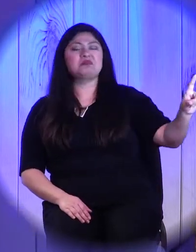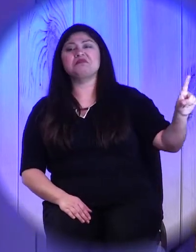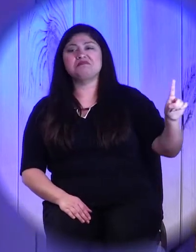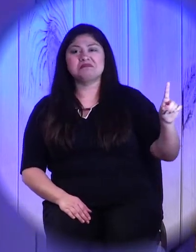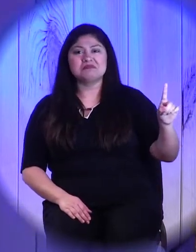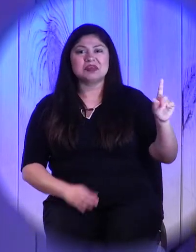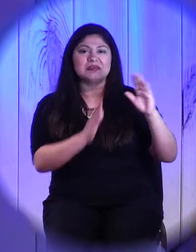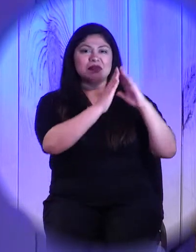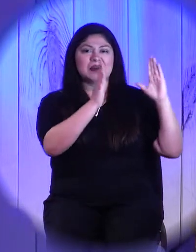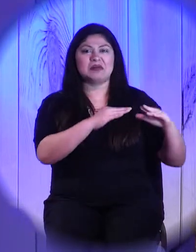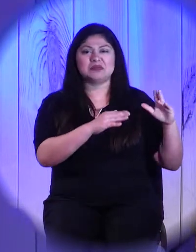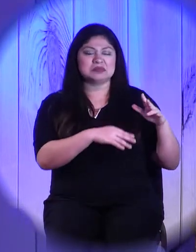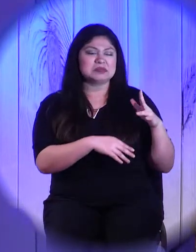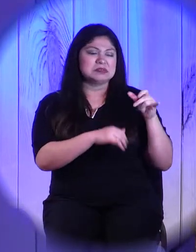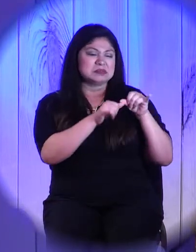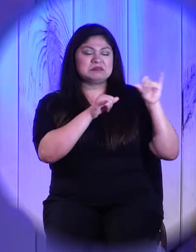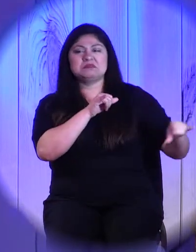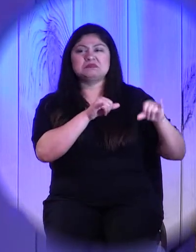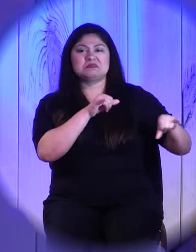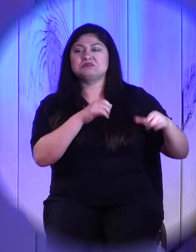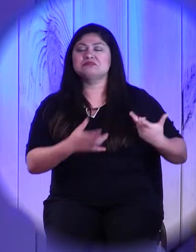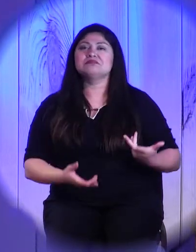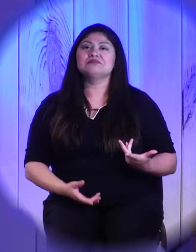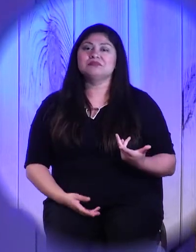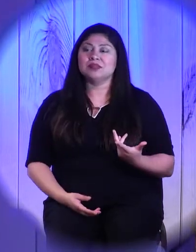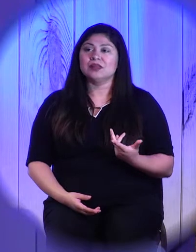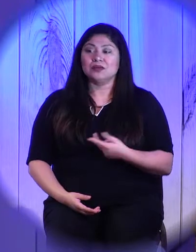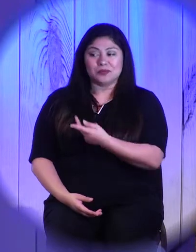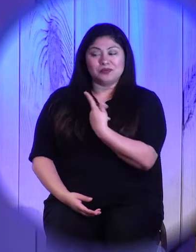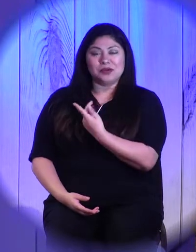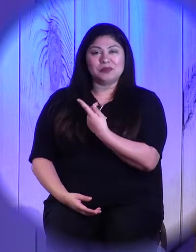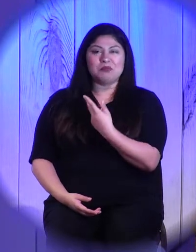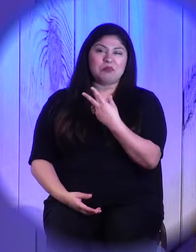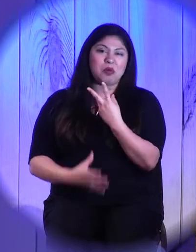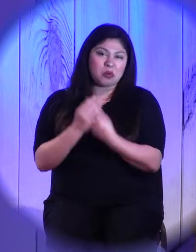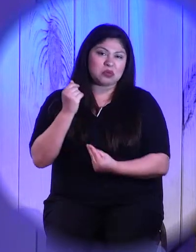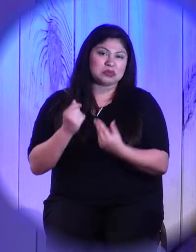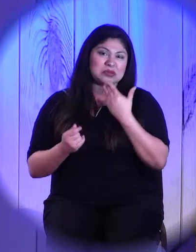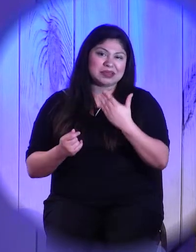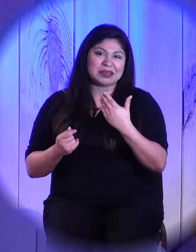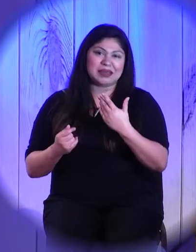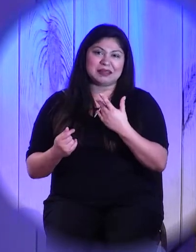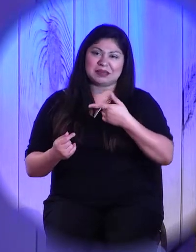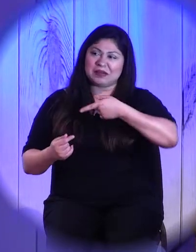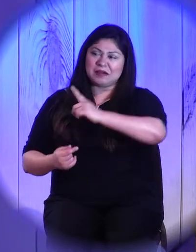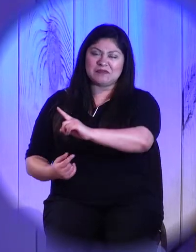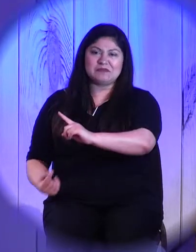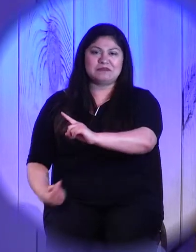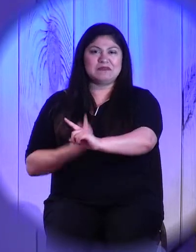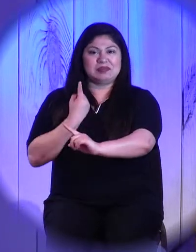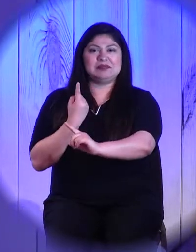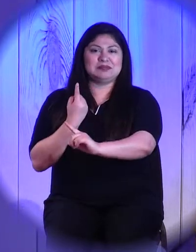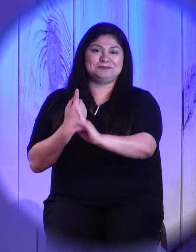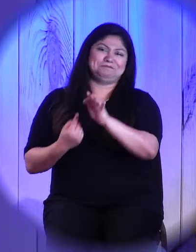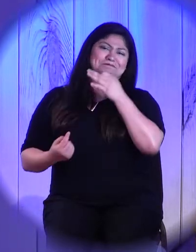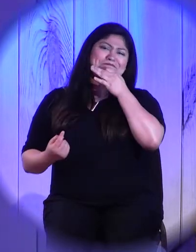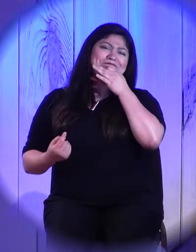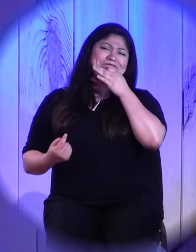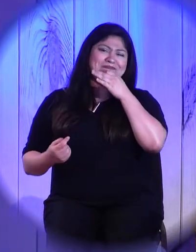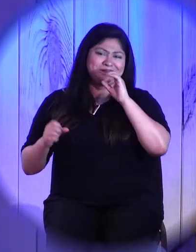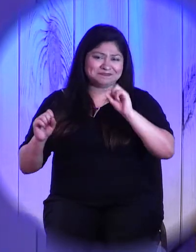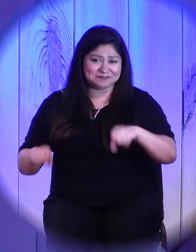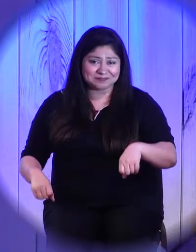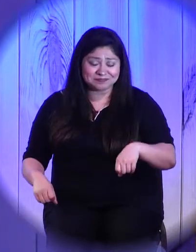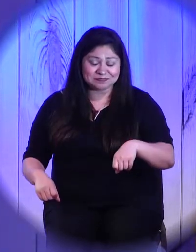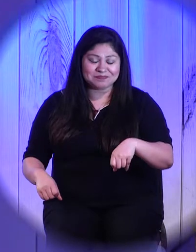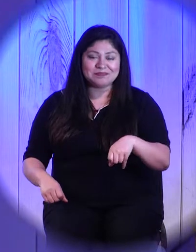we were good at getting offended by one another, but the truth is, in those days, because we just had each other to play with, we were also pretty good